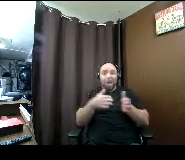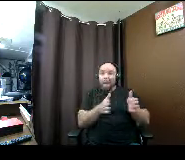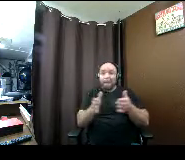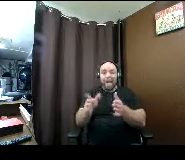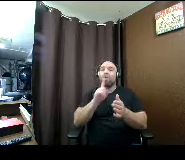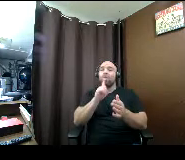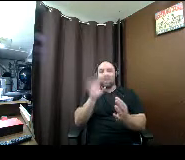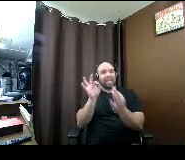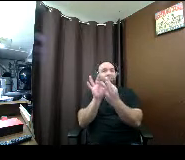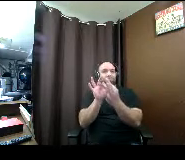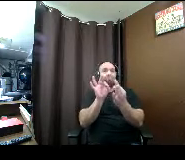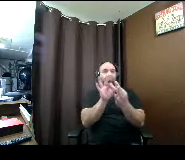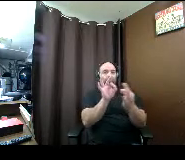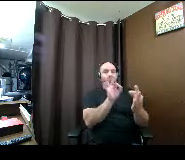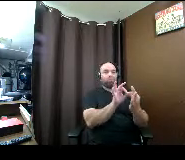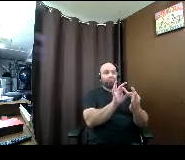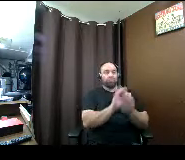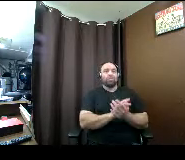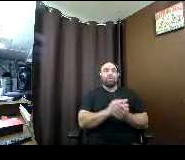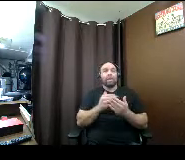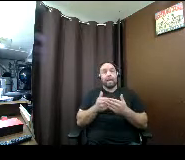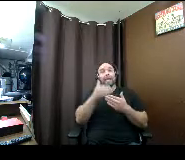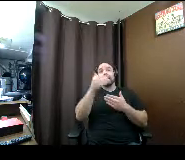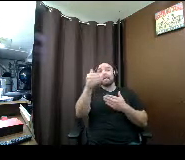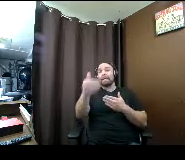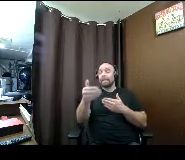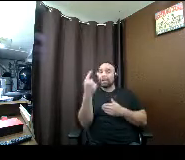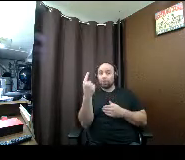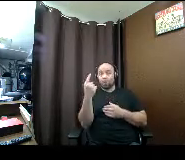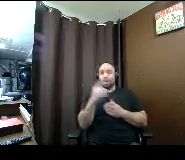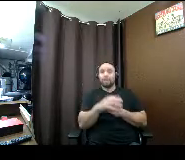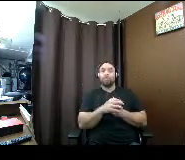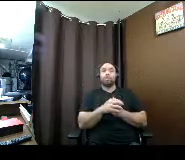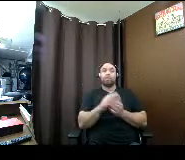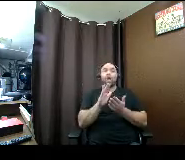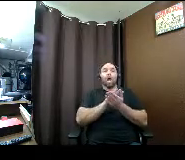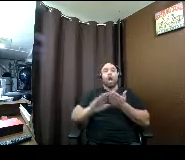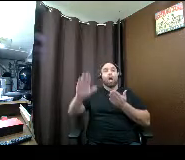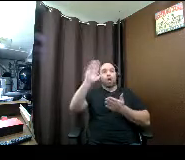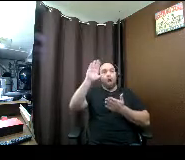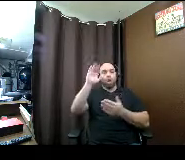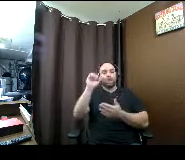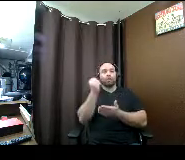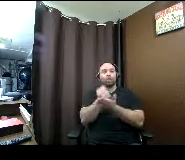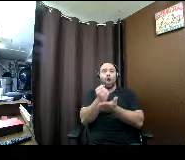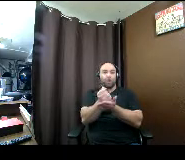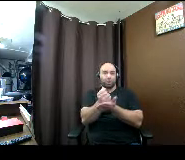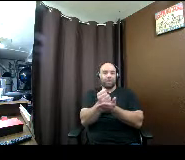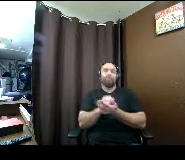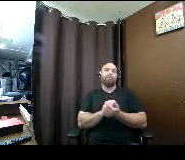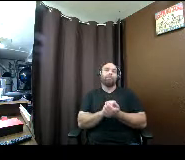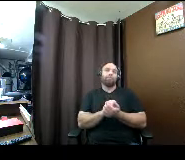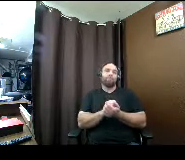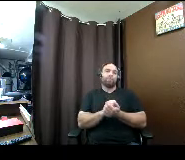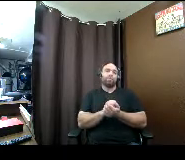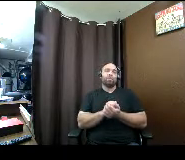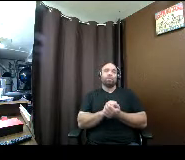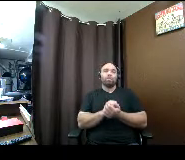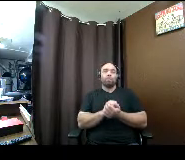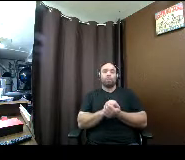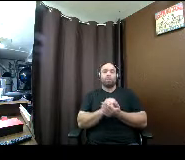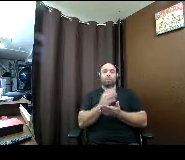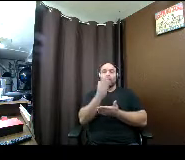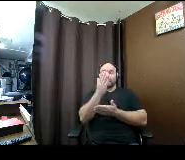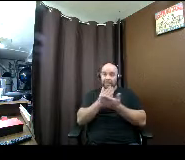of them the next type of funding is the college-bound scholarship so some of you